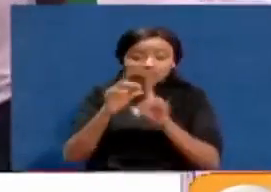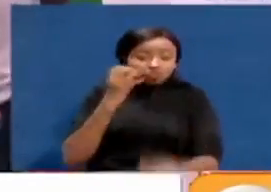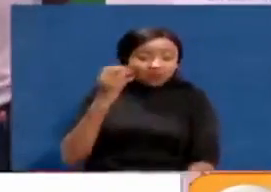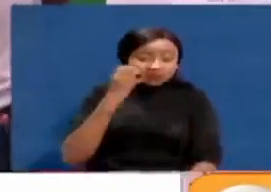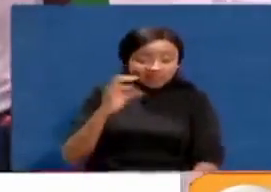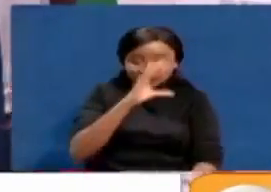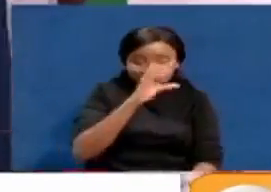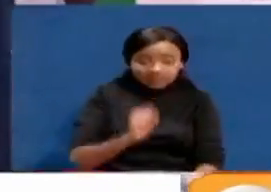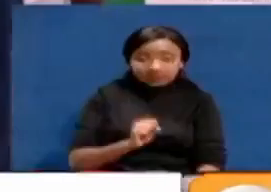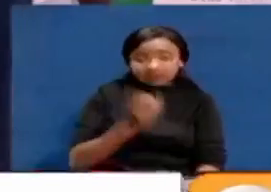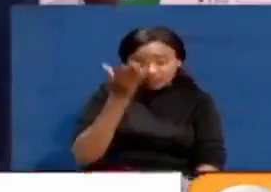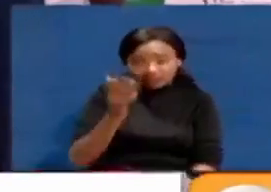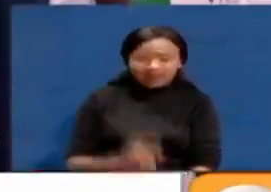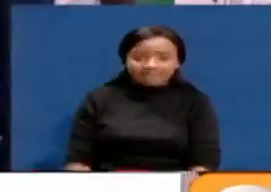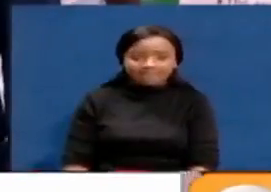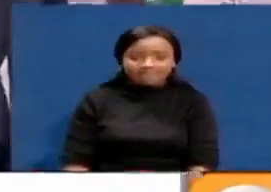Matiangi,